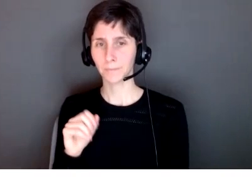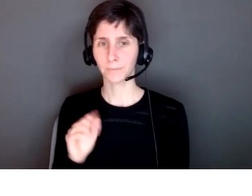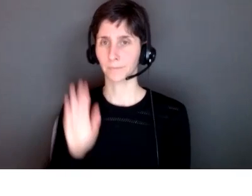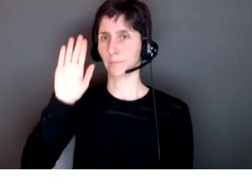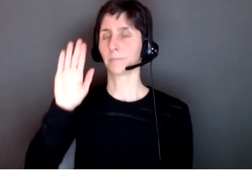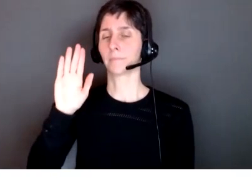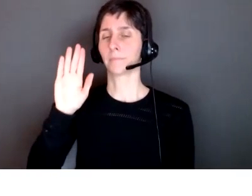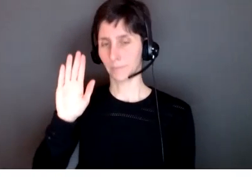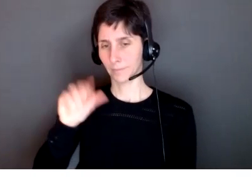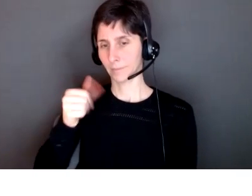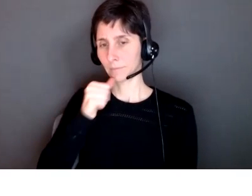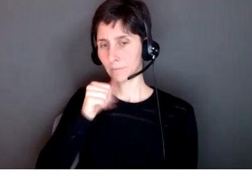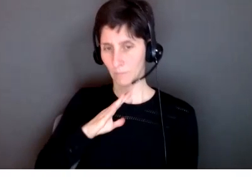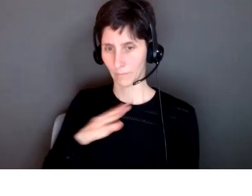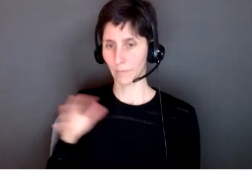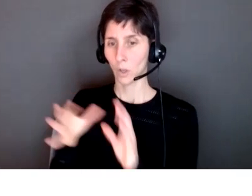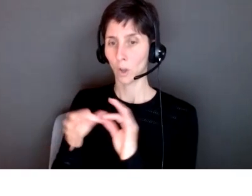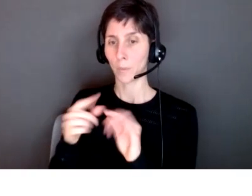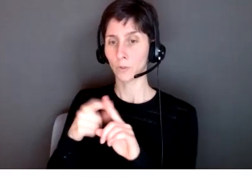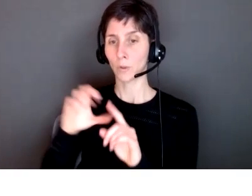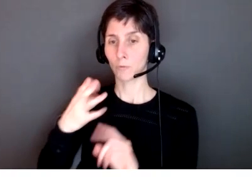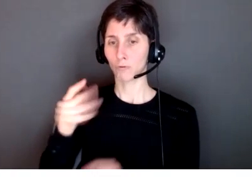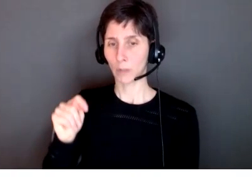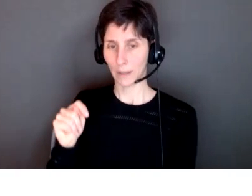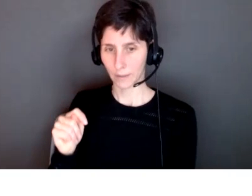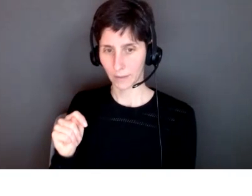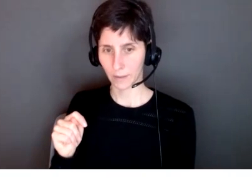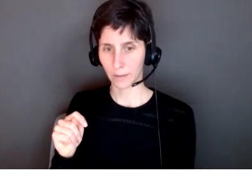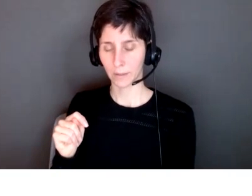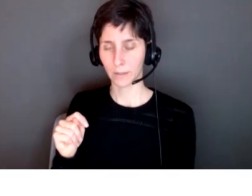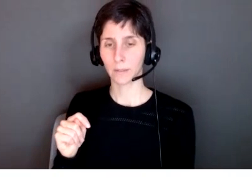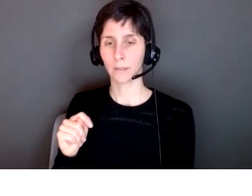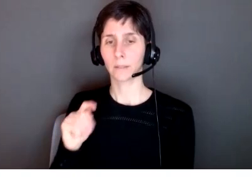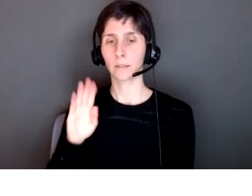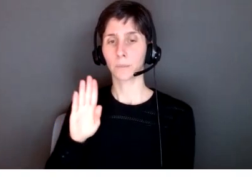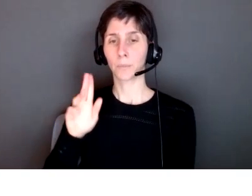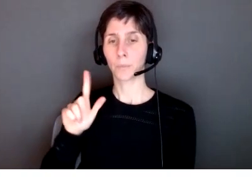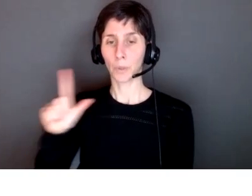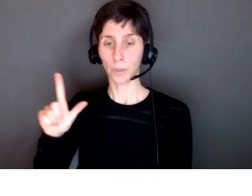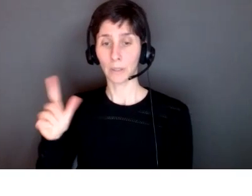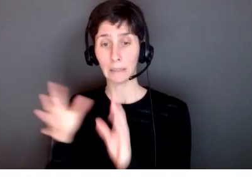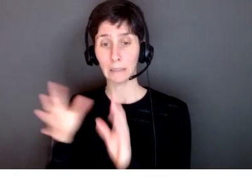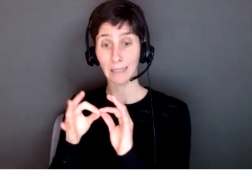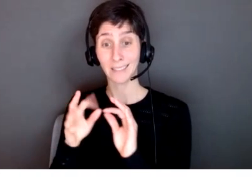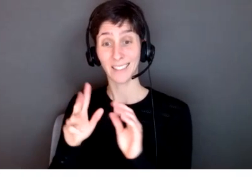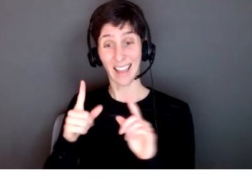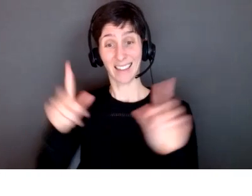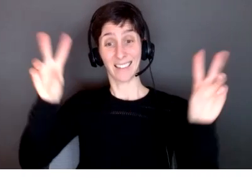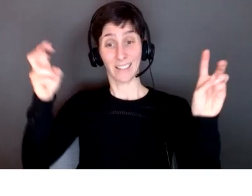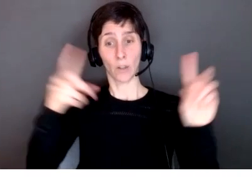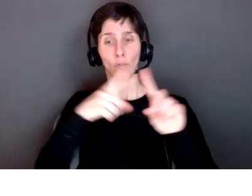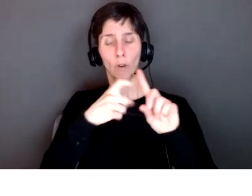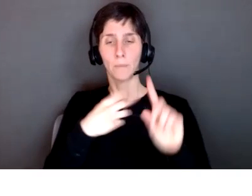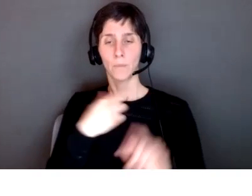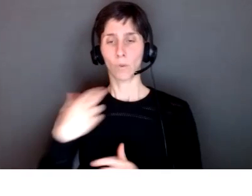yeah we have some comments in the chat yeah cameron says google says this expression originated in the royal air force in the late